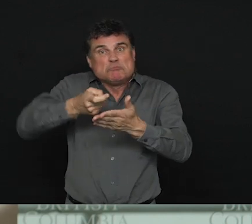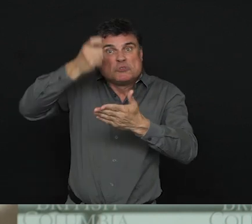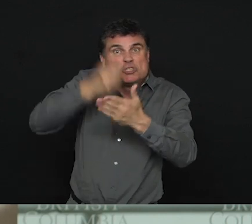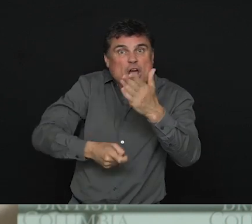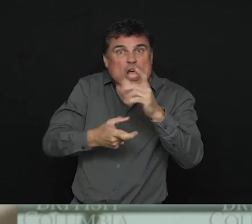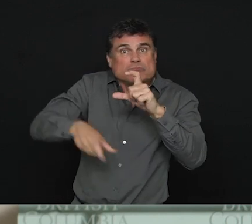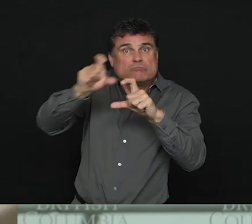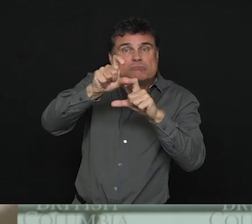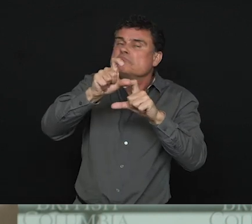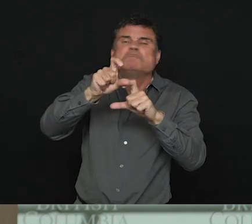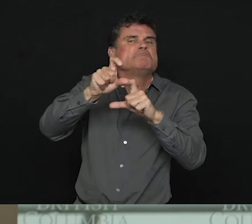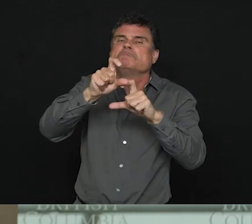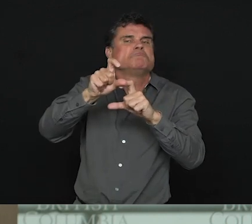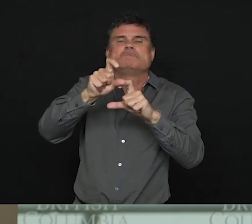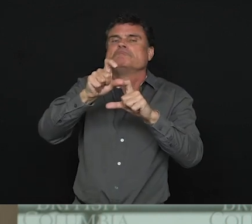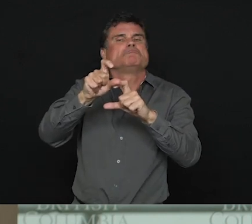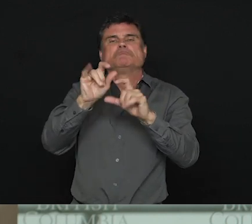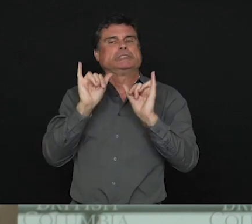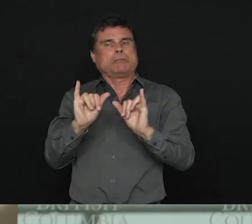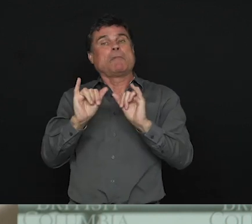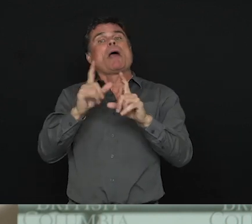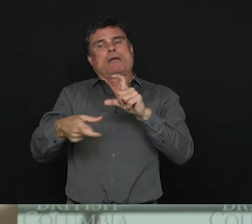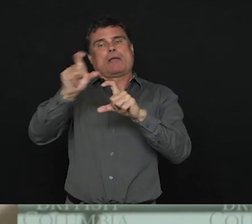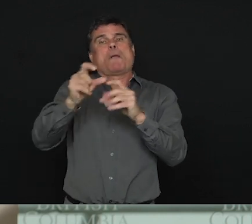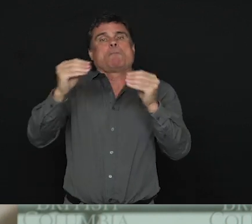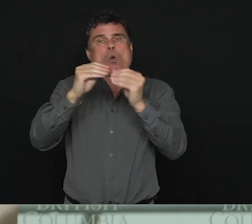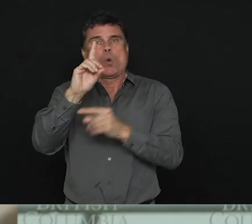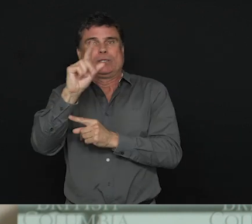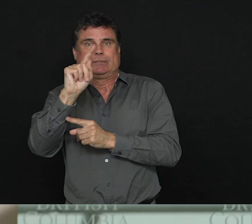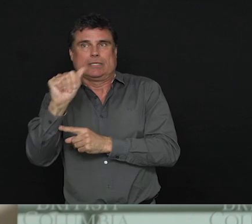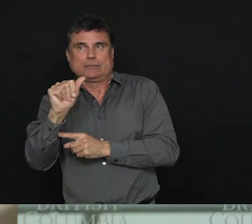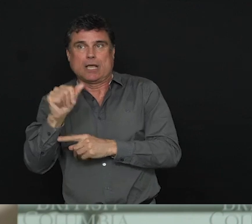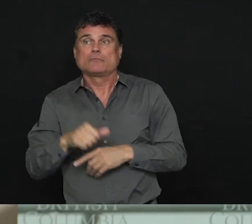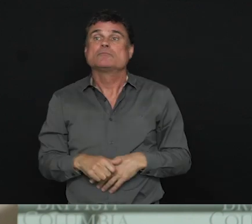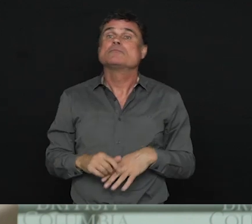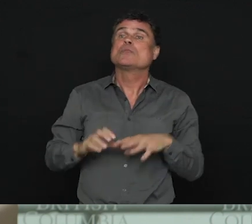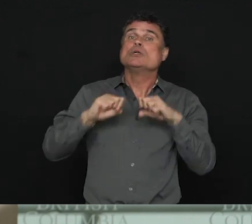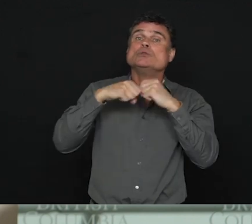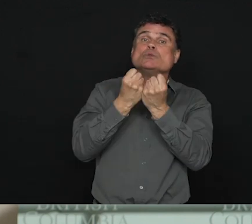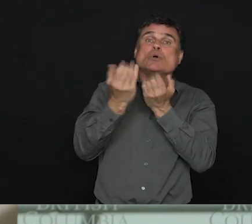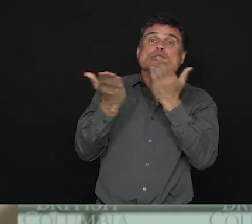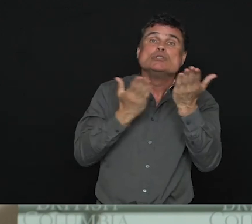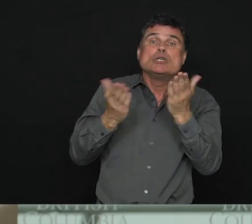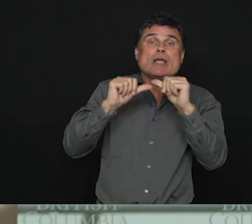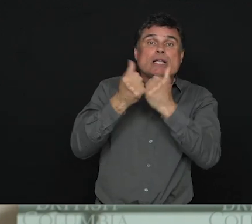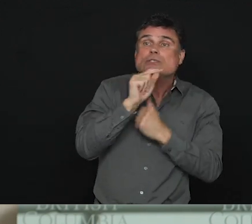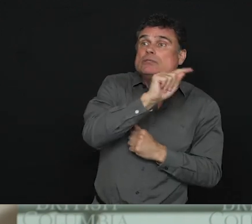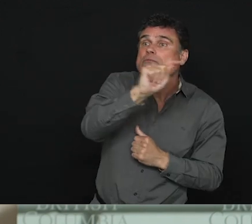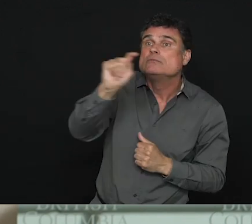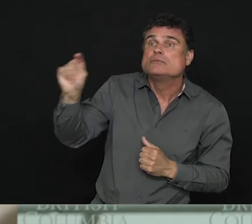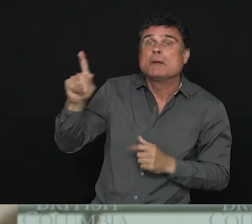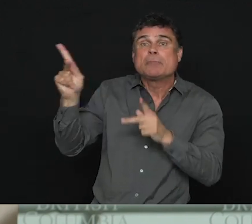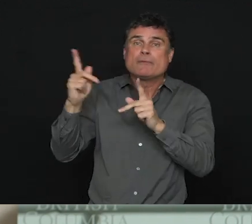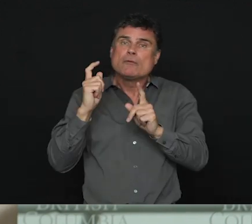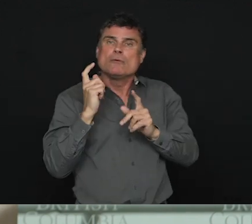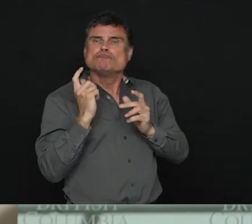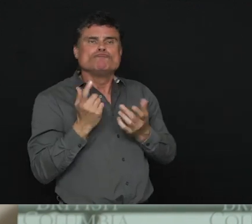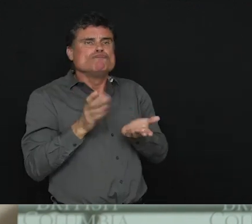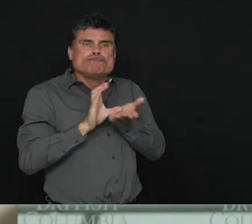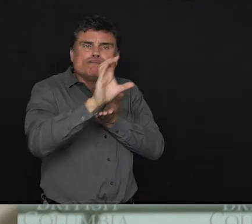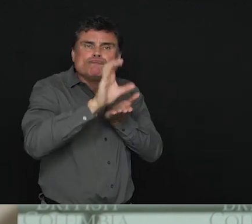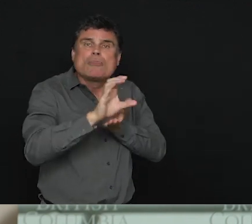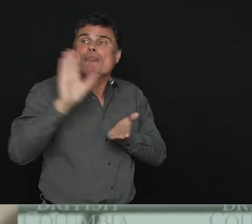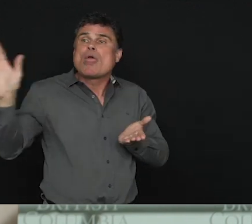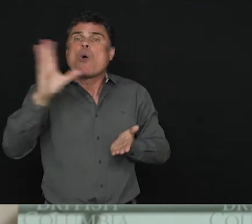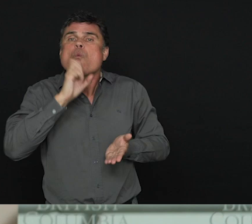donations of cell phones to help their at-risk and vulnerable population stay connected to the support and services that their